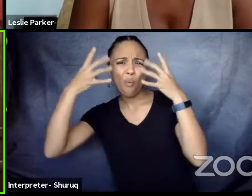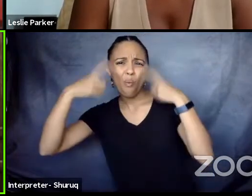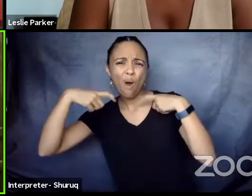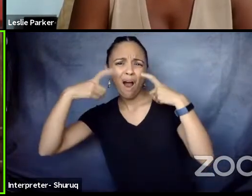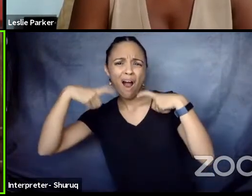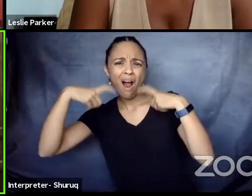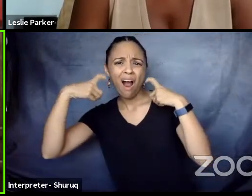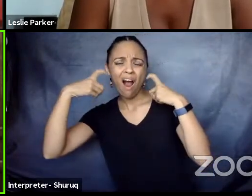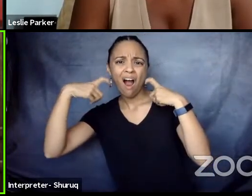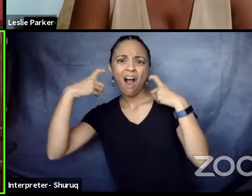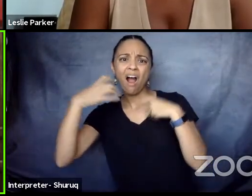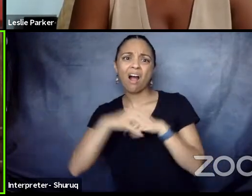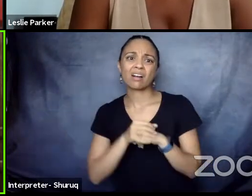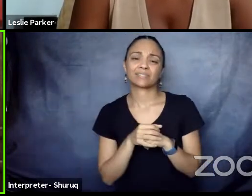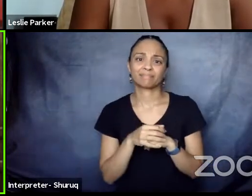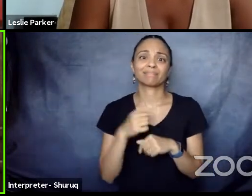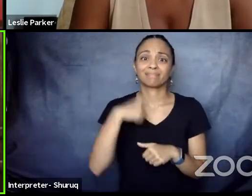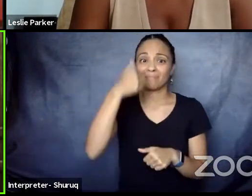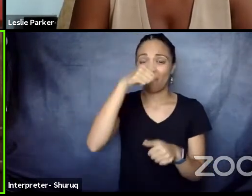our own shit.